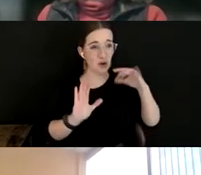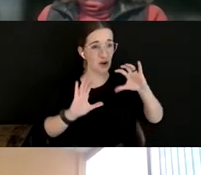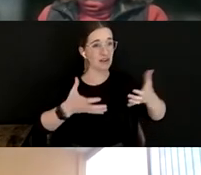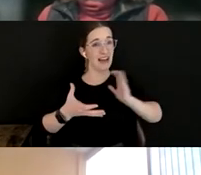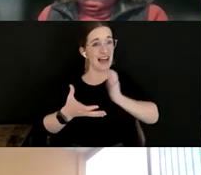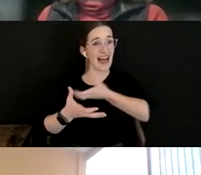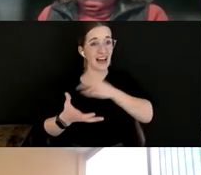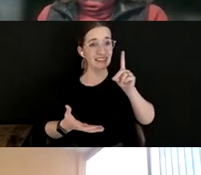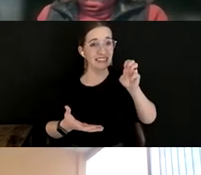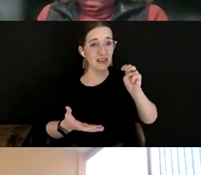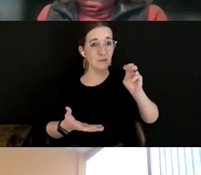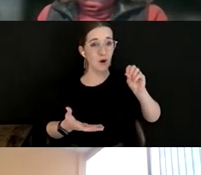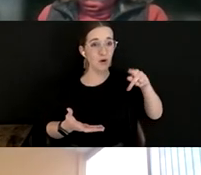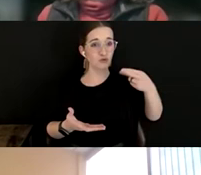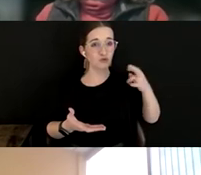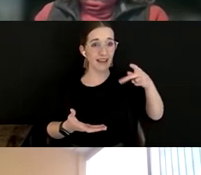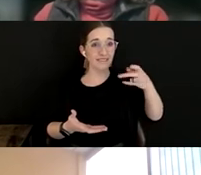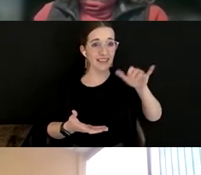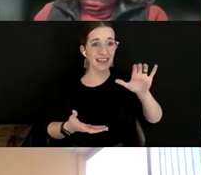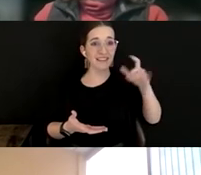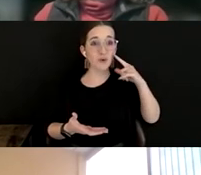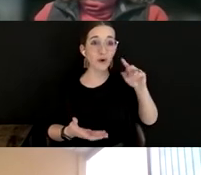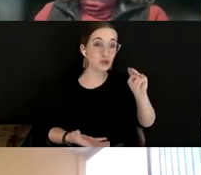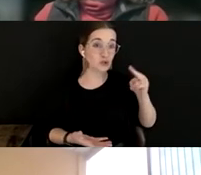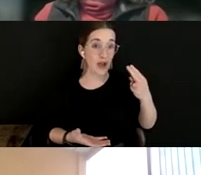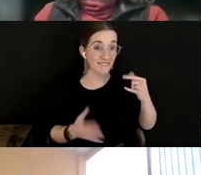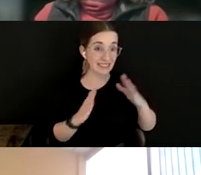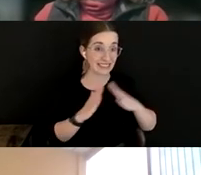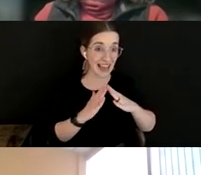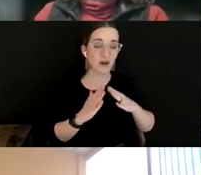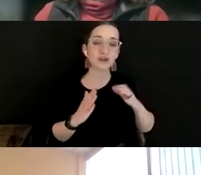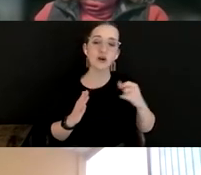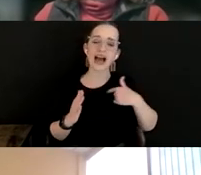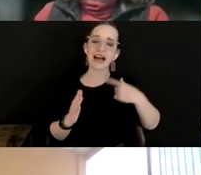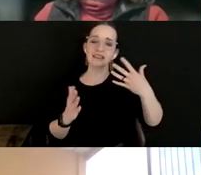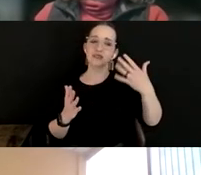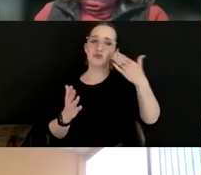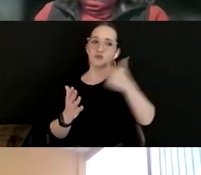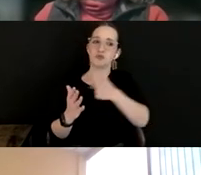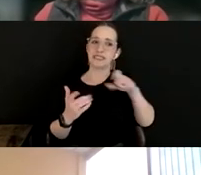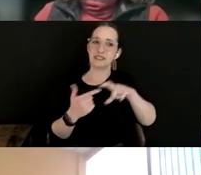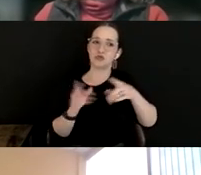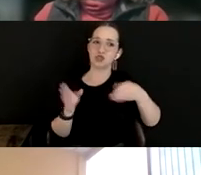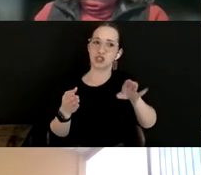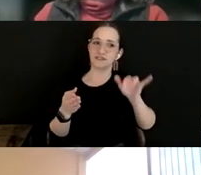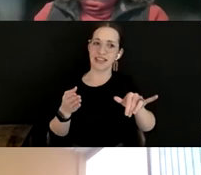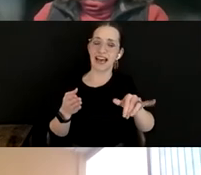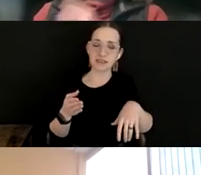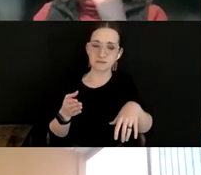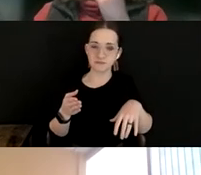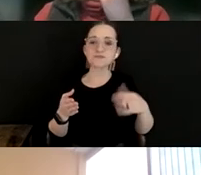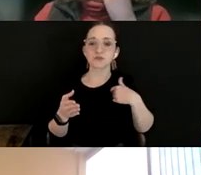I knew one of the first things we had to do was to shift that and be more reflective of the community. So a few, I'll just share a few strategies that we